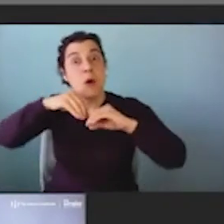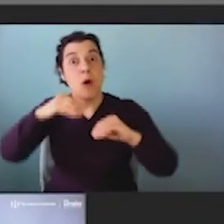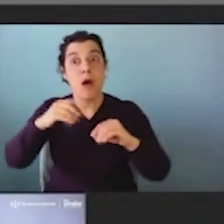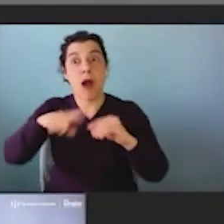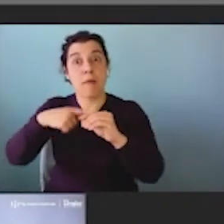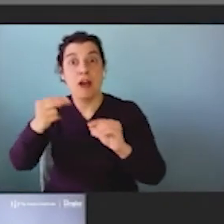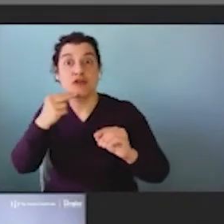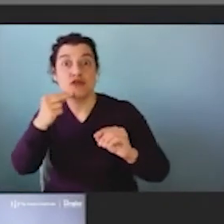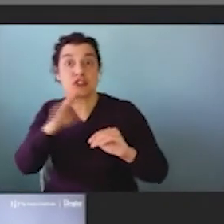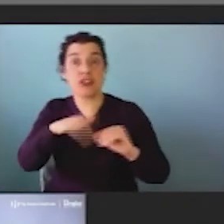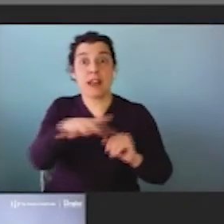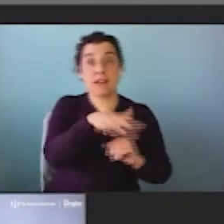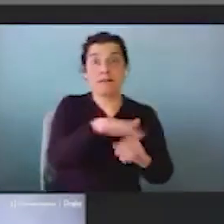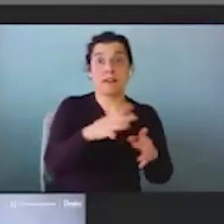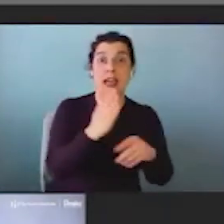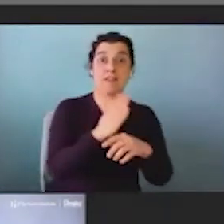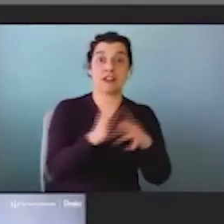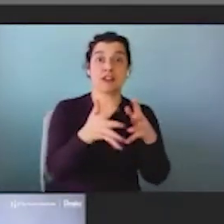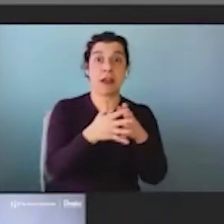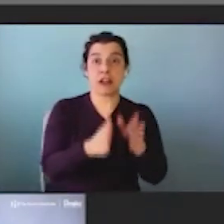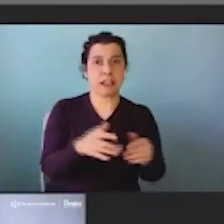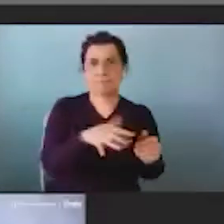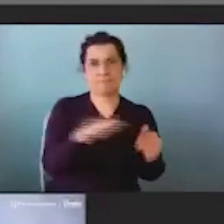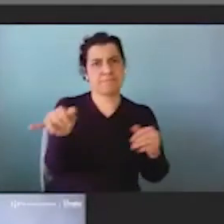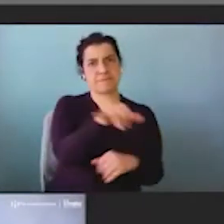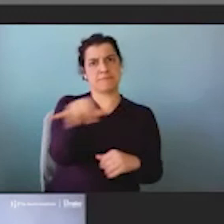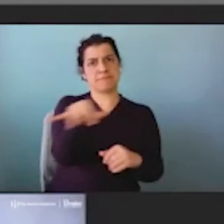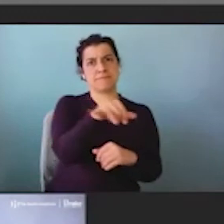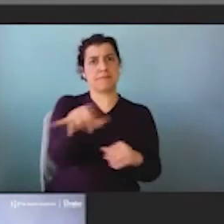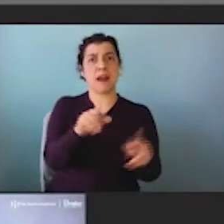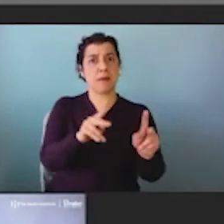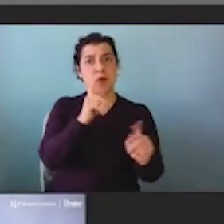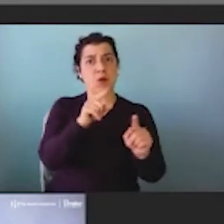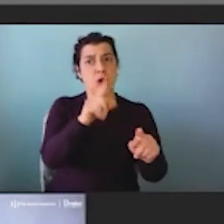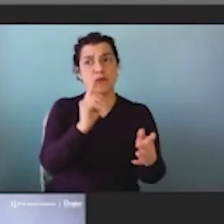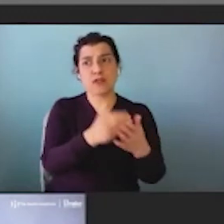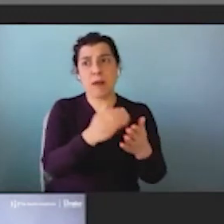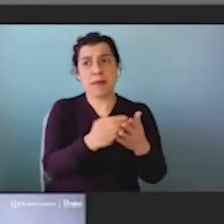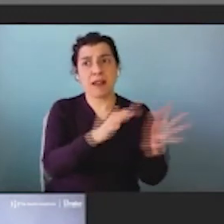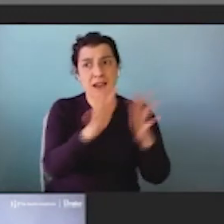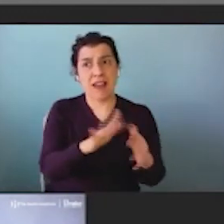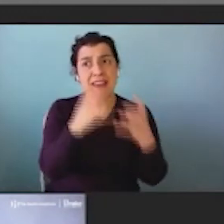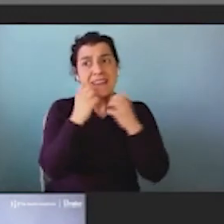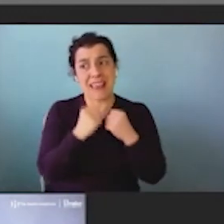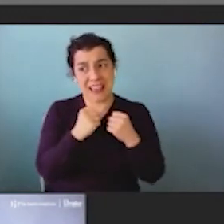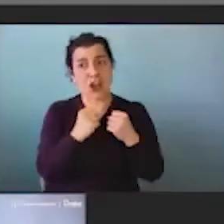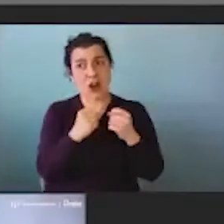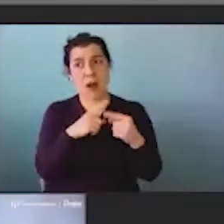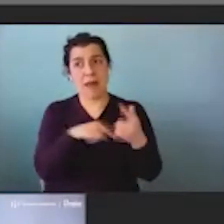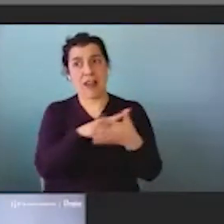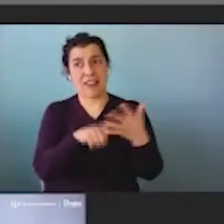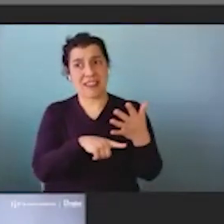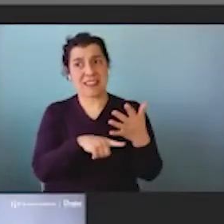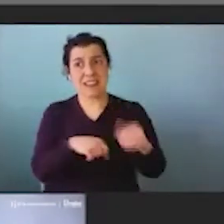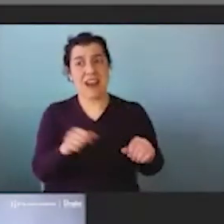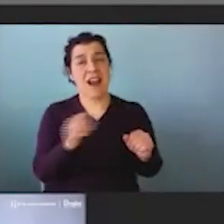than anyone who's just reading the newspapers and going to the grocery store and shopping, and they all care about these issues. And so I think the first thing